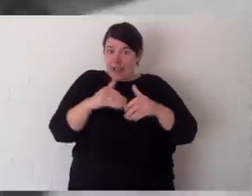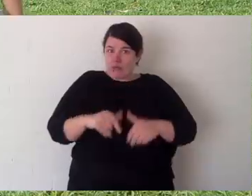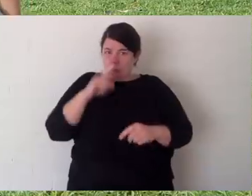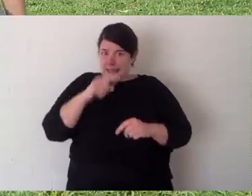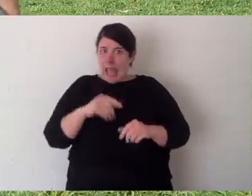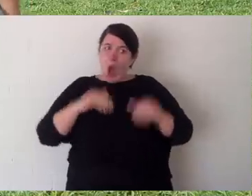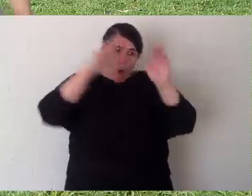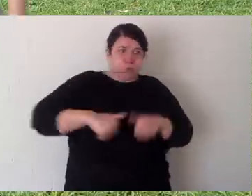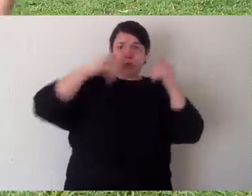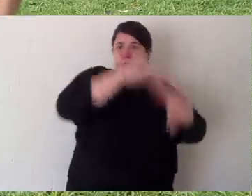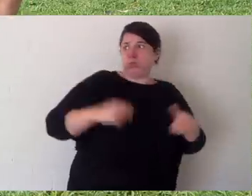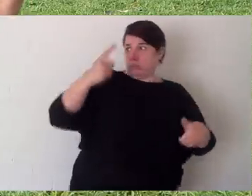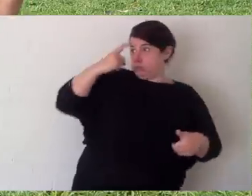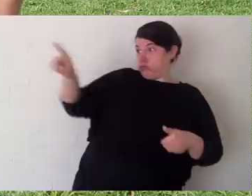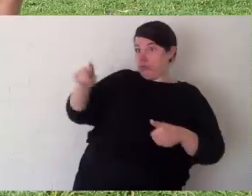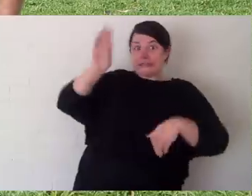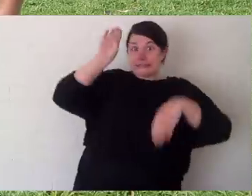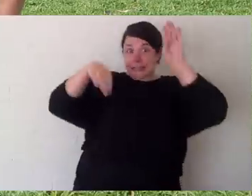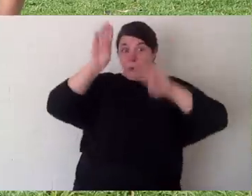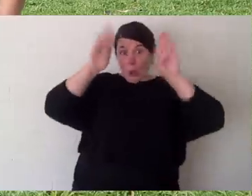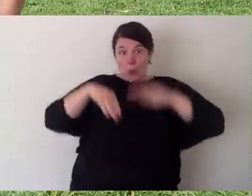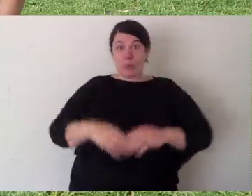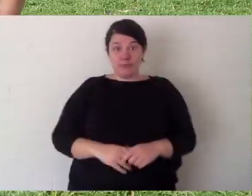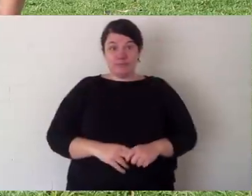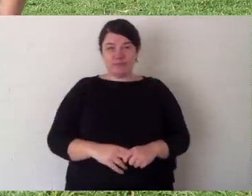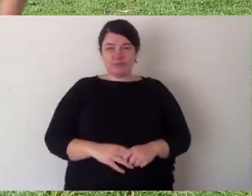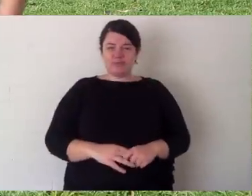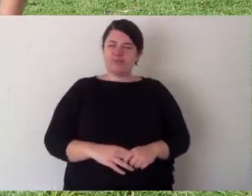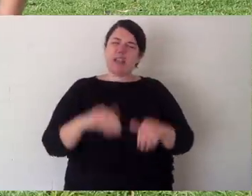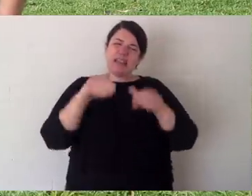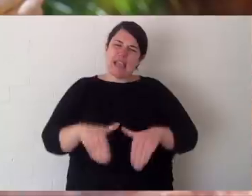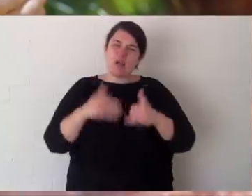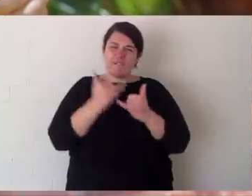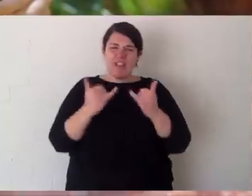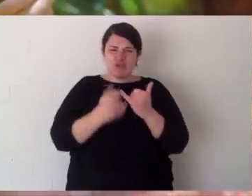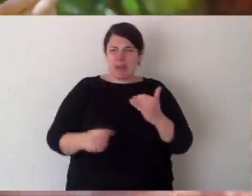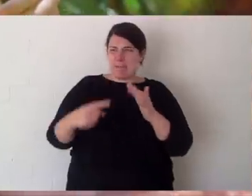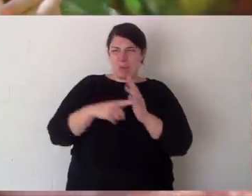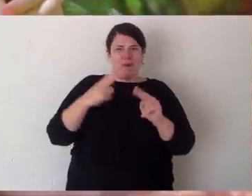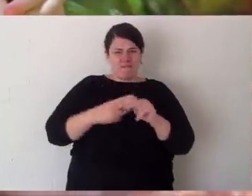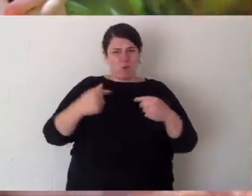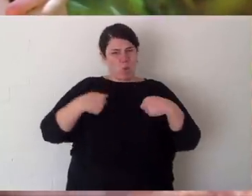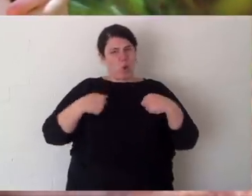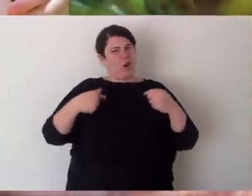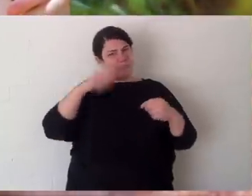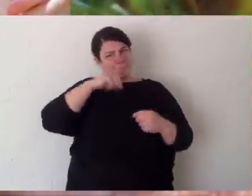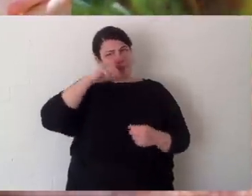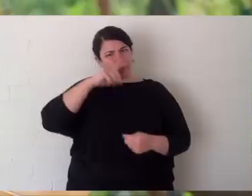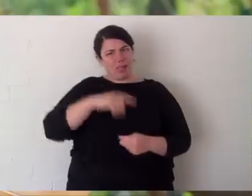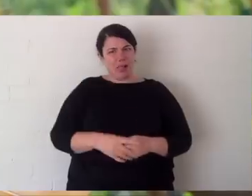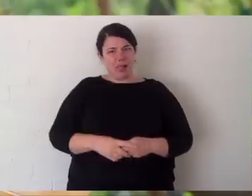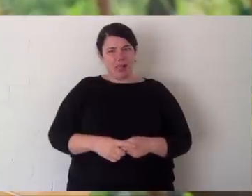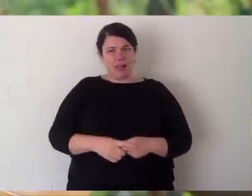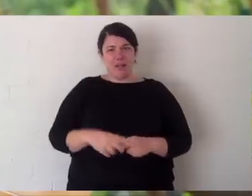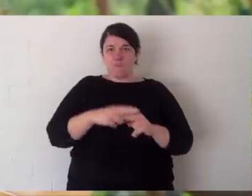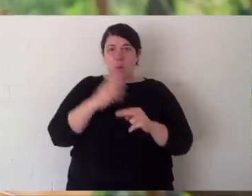can still get away from dingoes. They can hop faster and for longer. Kangaroos play an important role with humans.